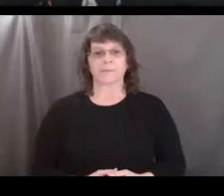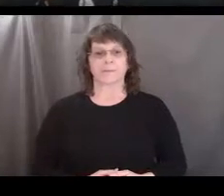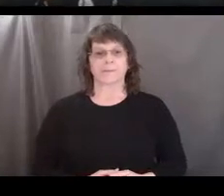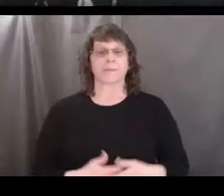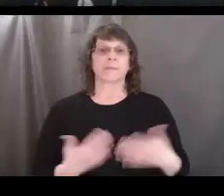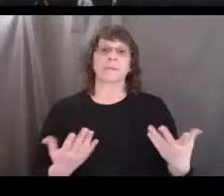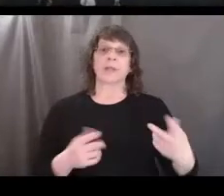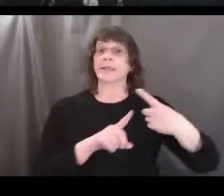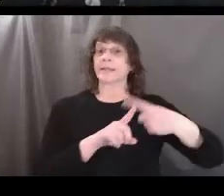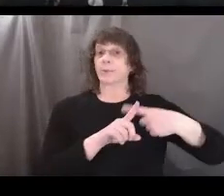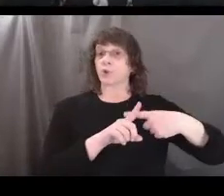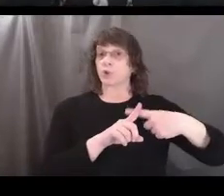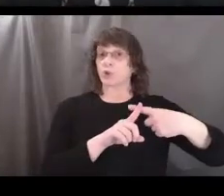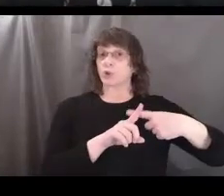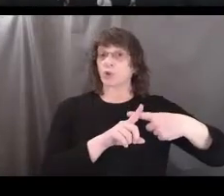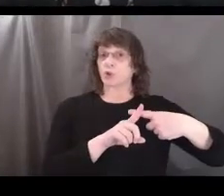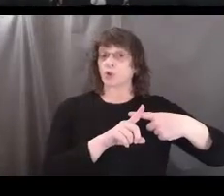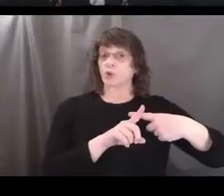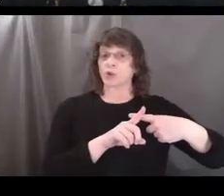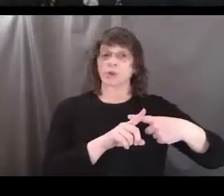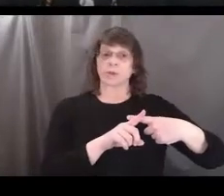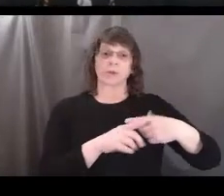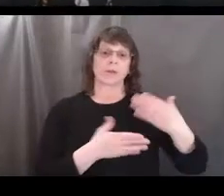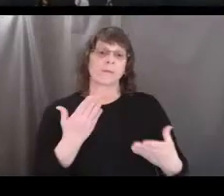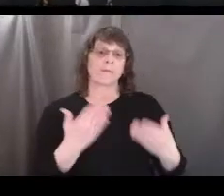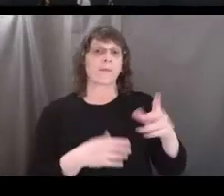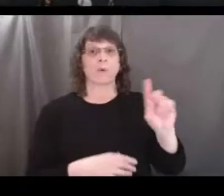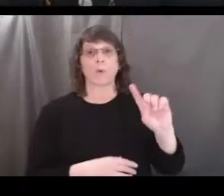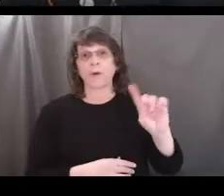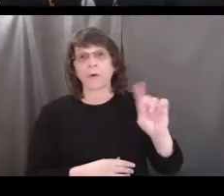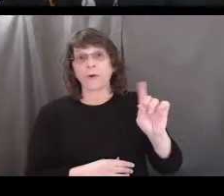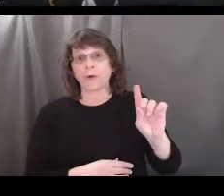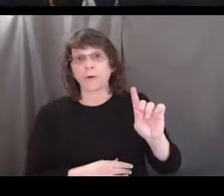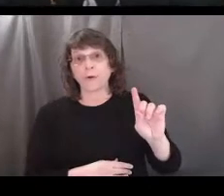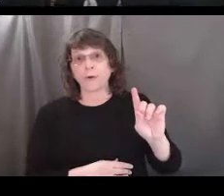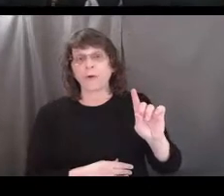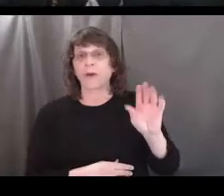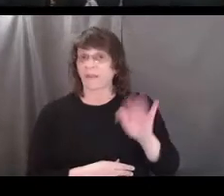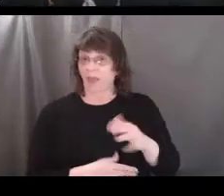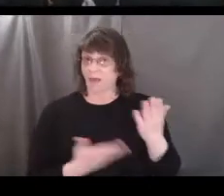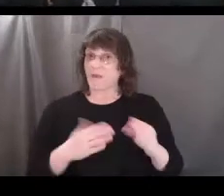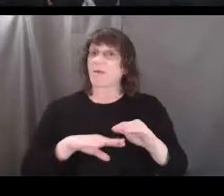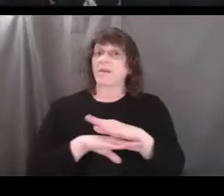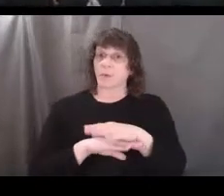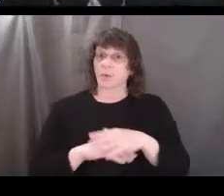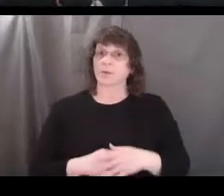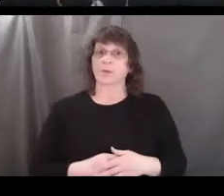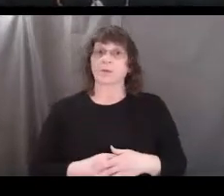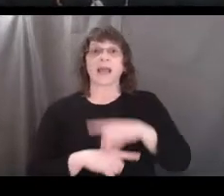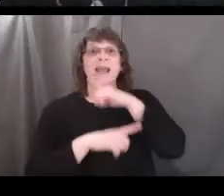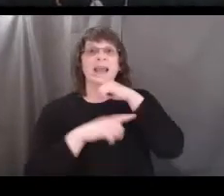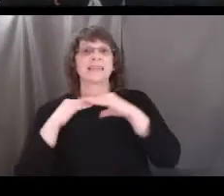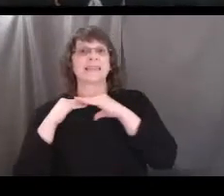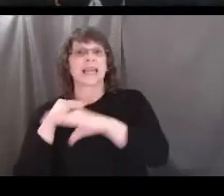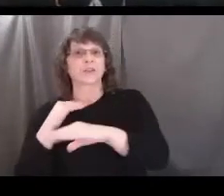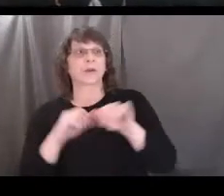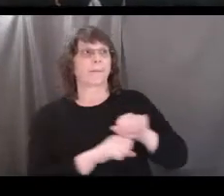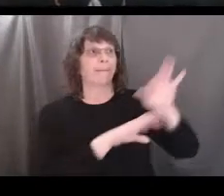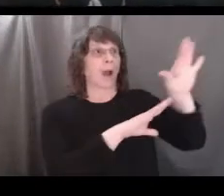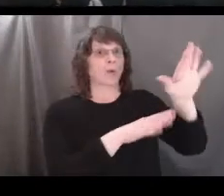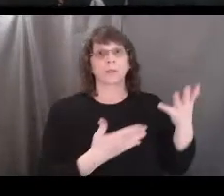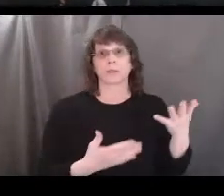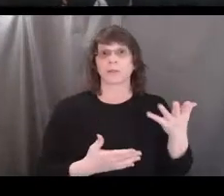Things like temperatures and maybe the location might be factors. Deserts and mountains might